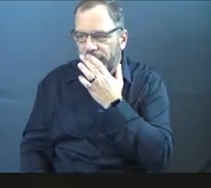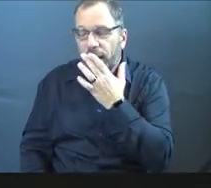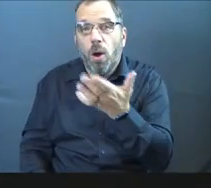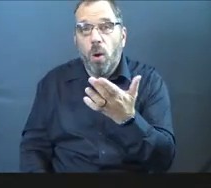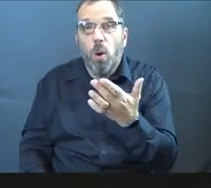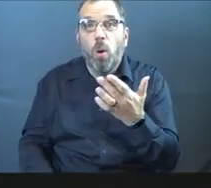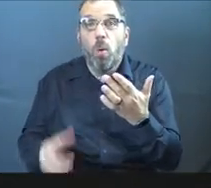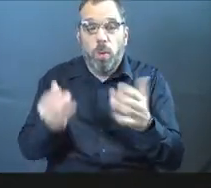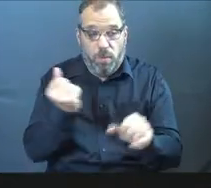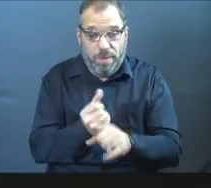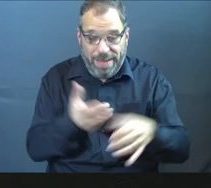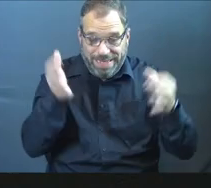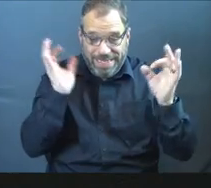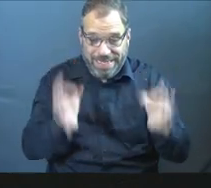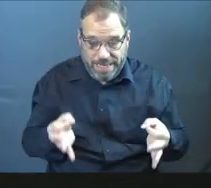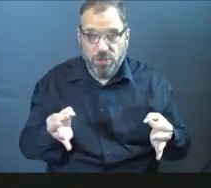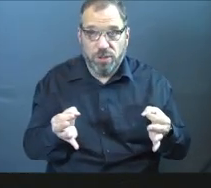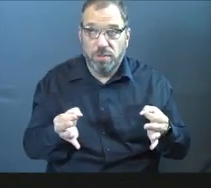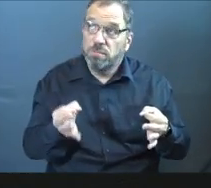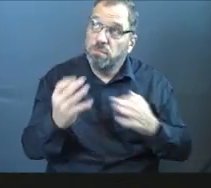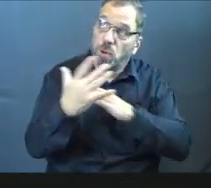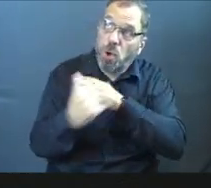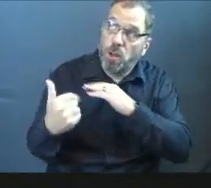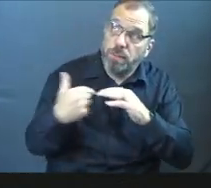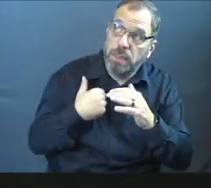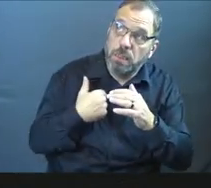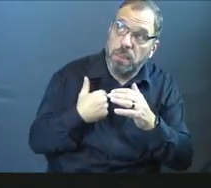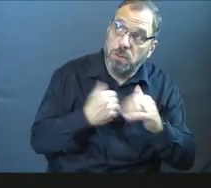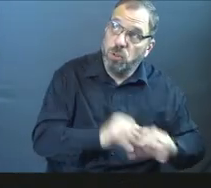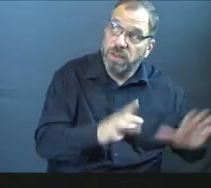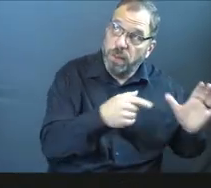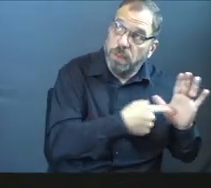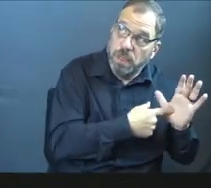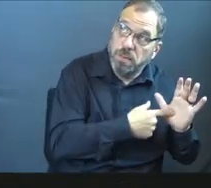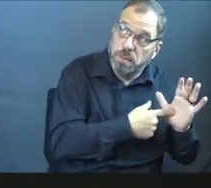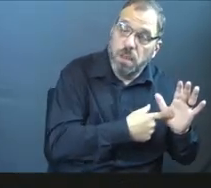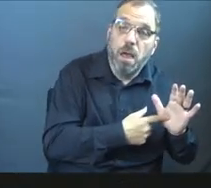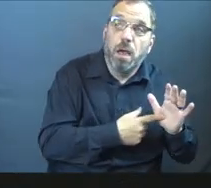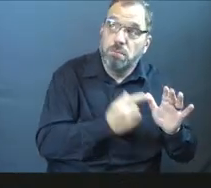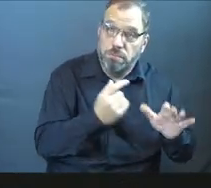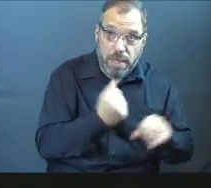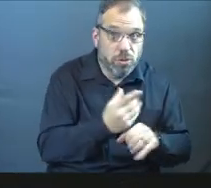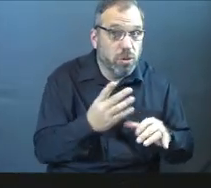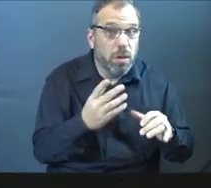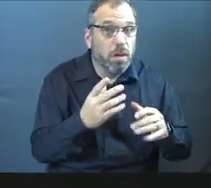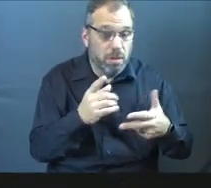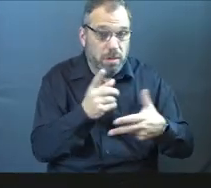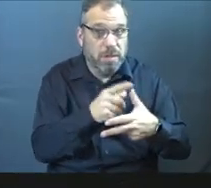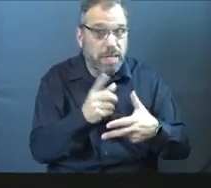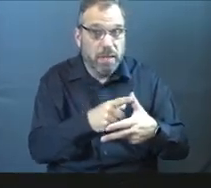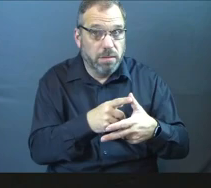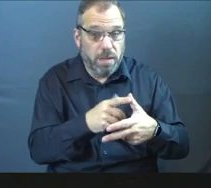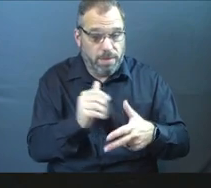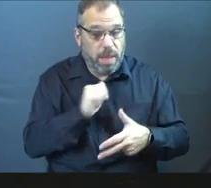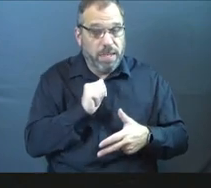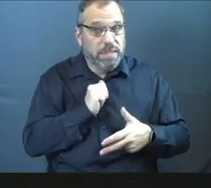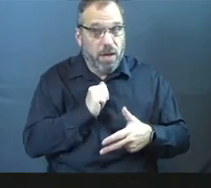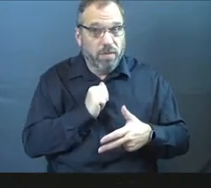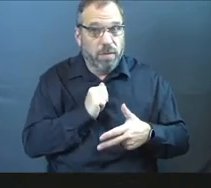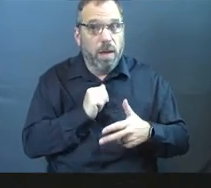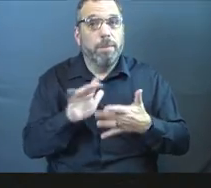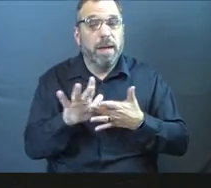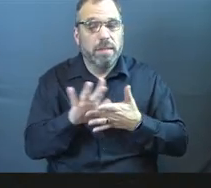is when we make that decision, if we feel like God is calling us to something, and that's where that importance comes in, making sure again, back to point number one, we're not just doing it ourselves.